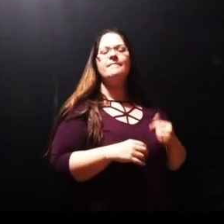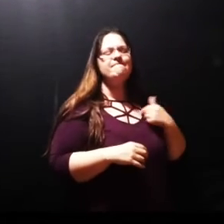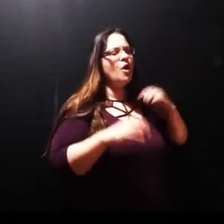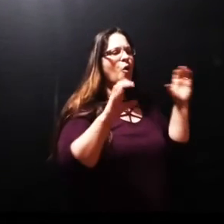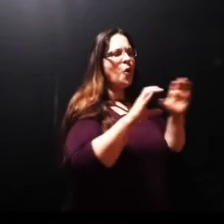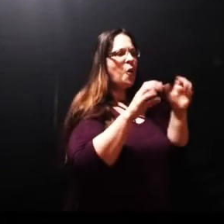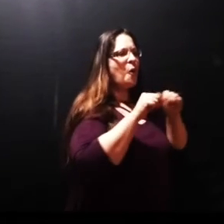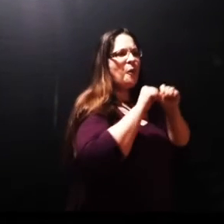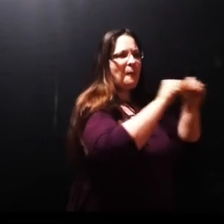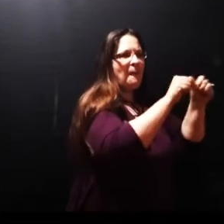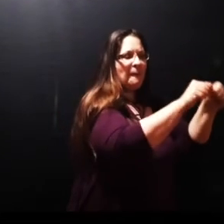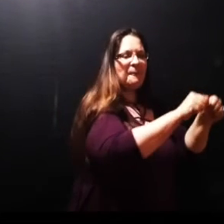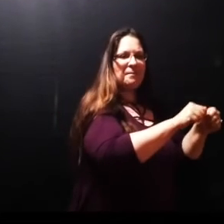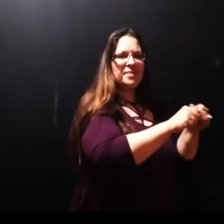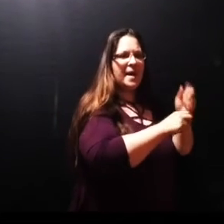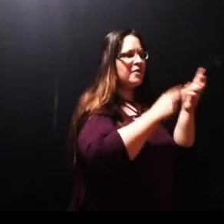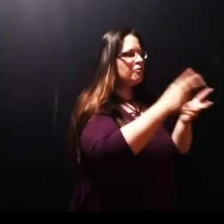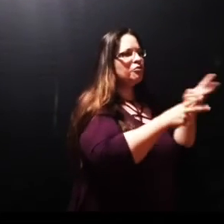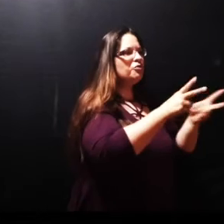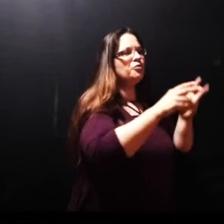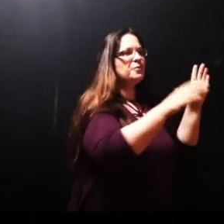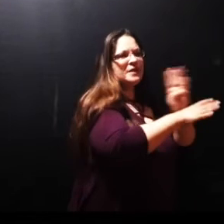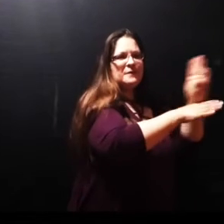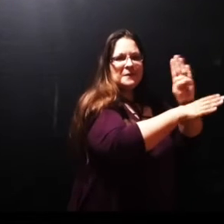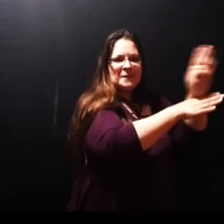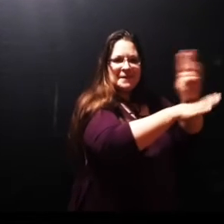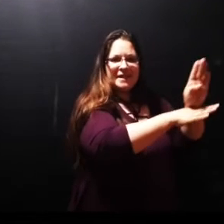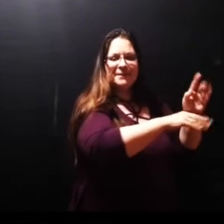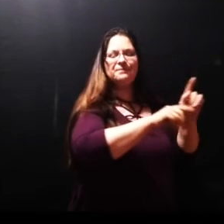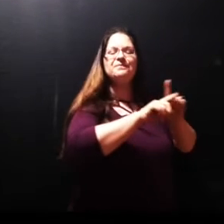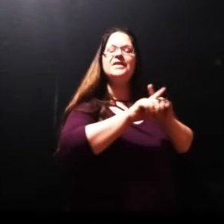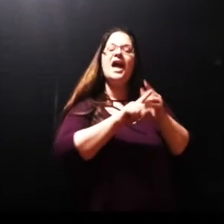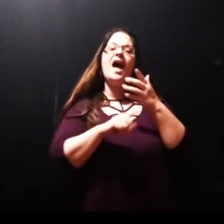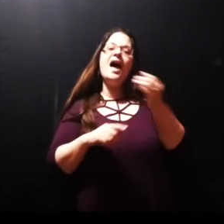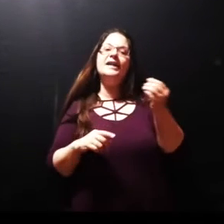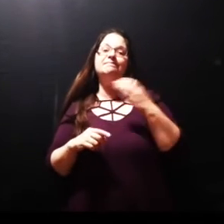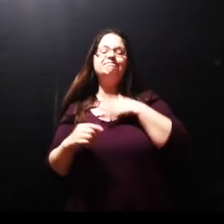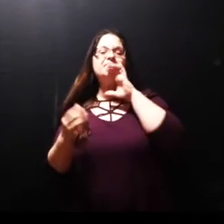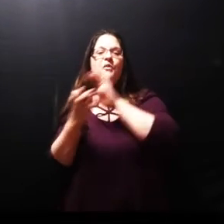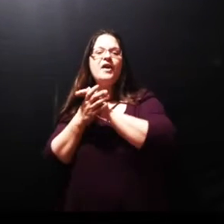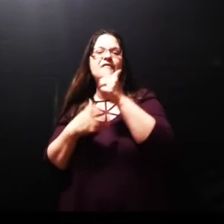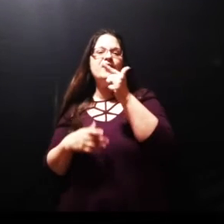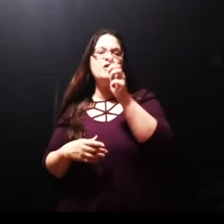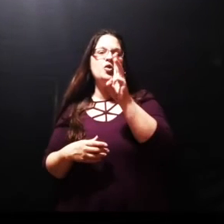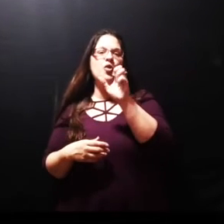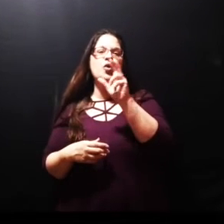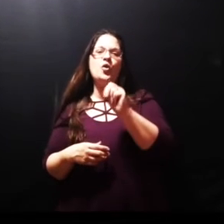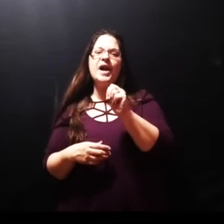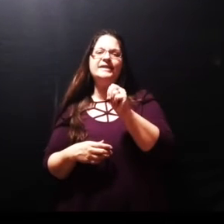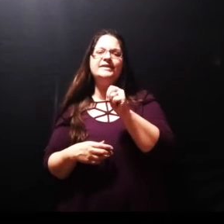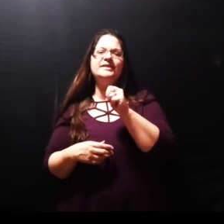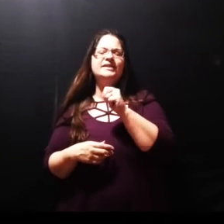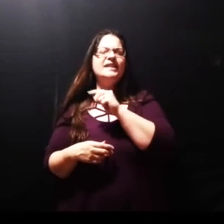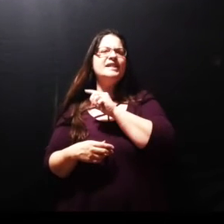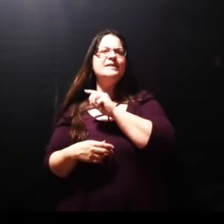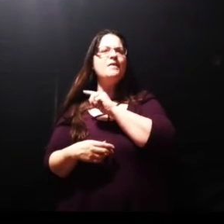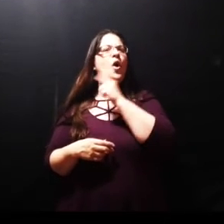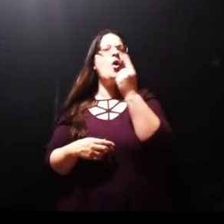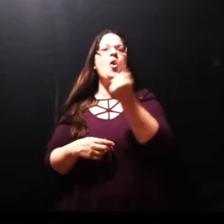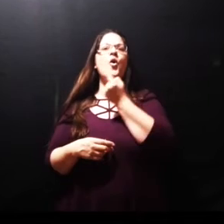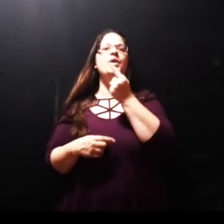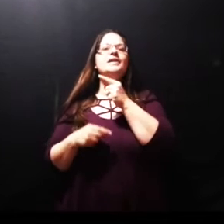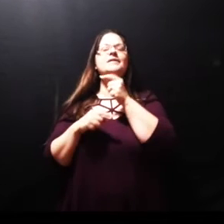I want to get done and Gwen Gwen is never flustered and she's always patient and